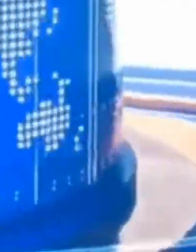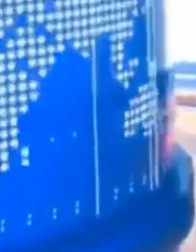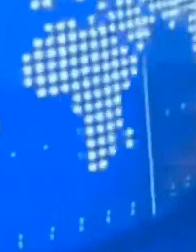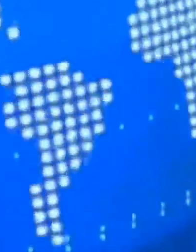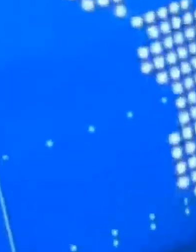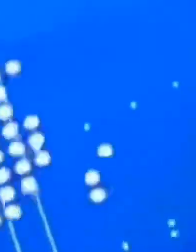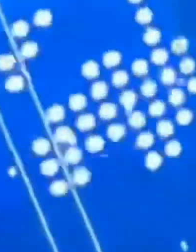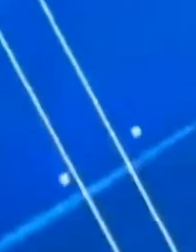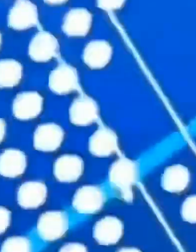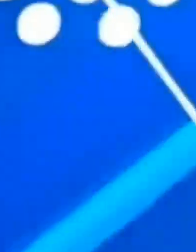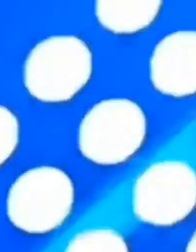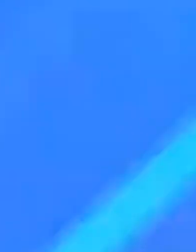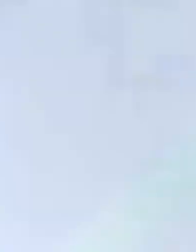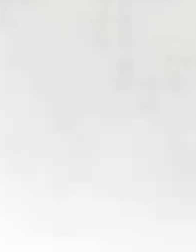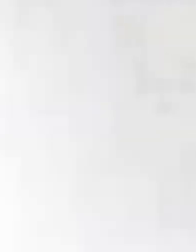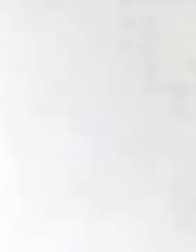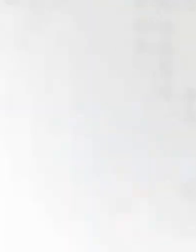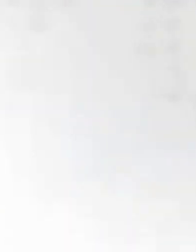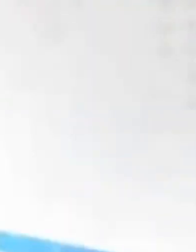Music